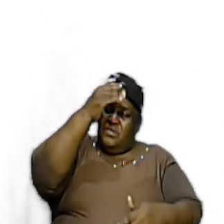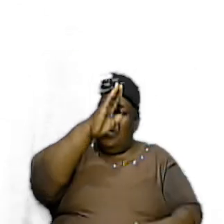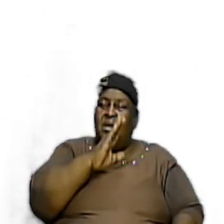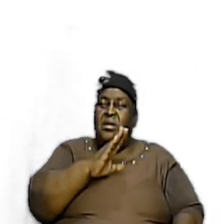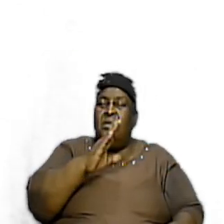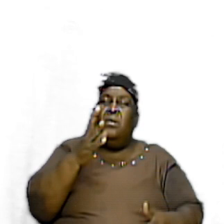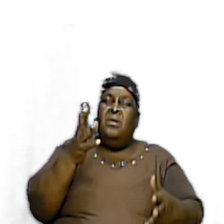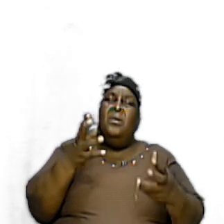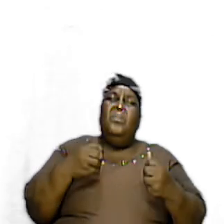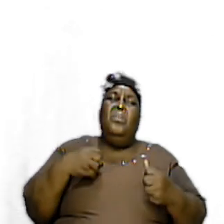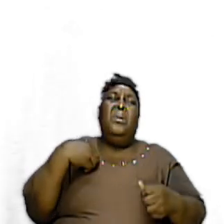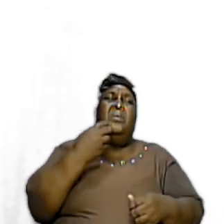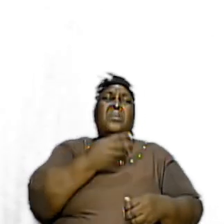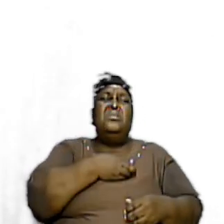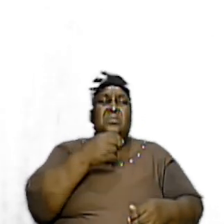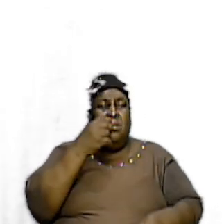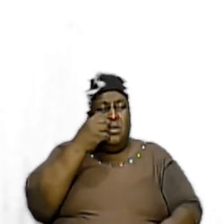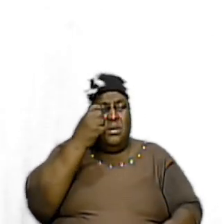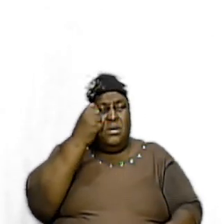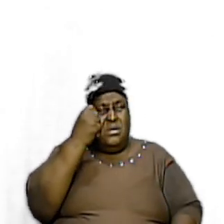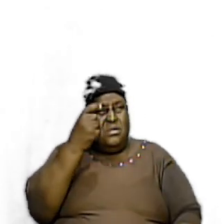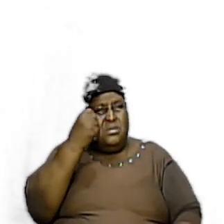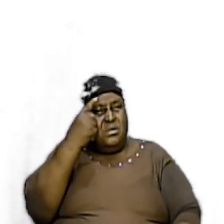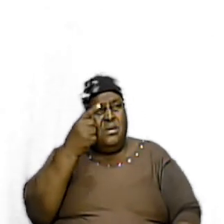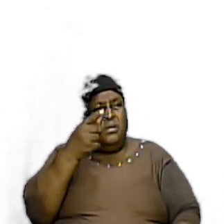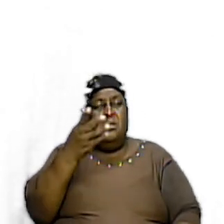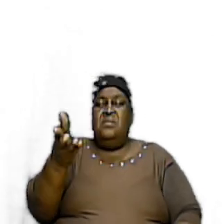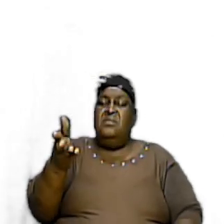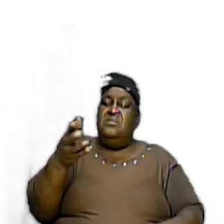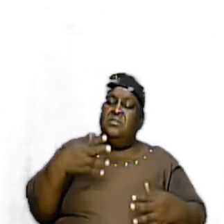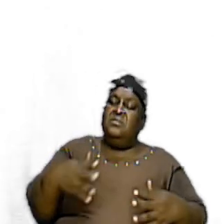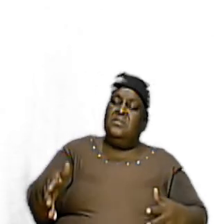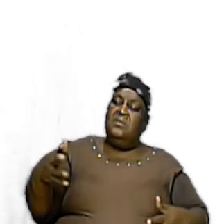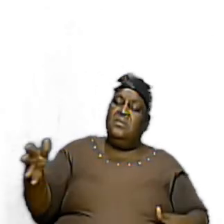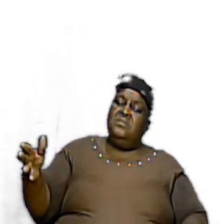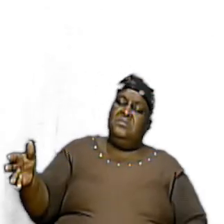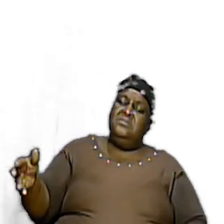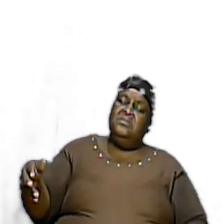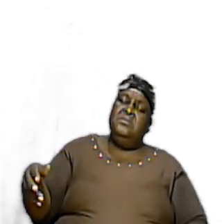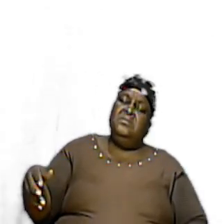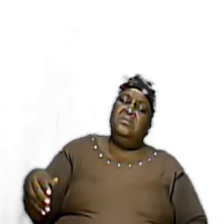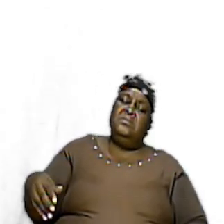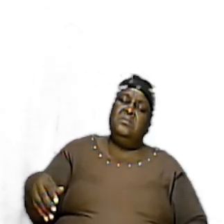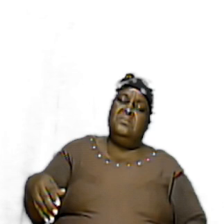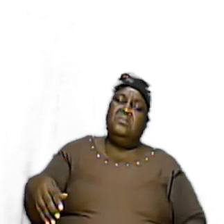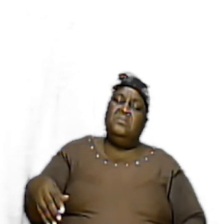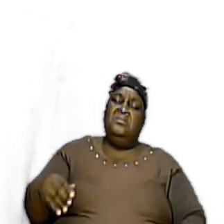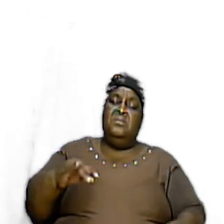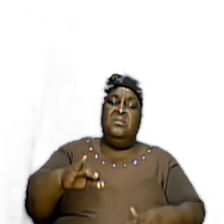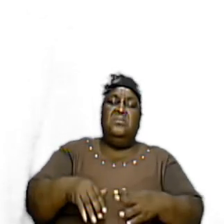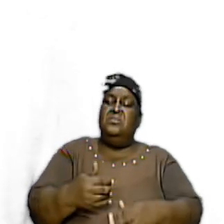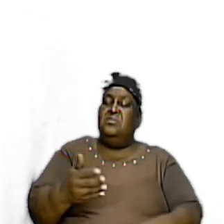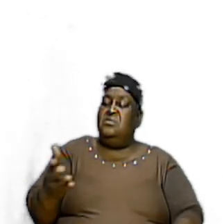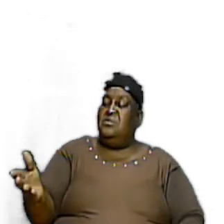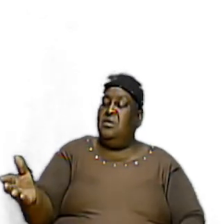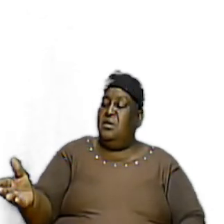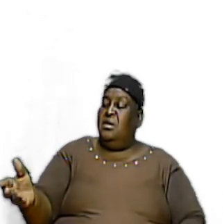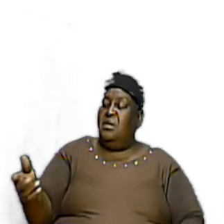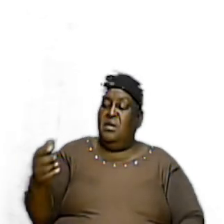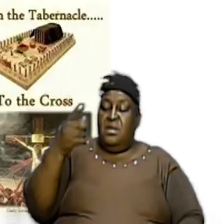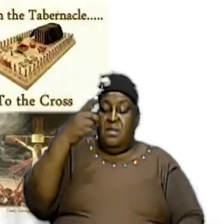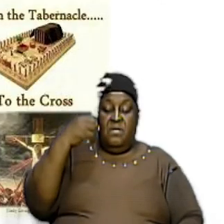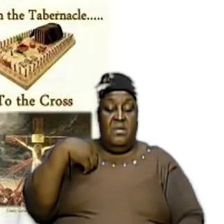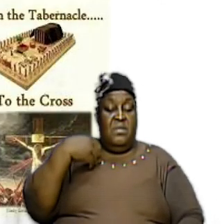understand that these are things that are just there for us to